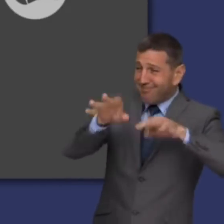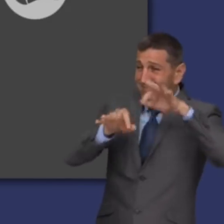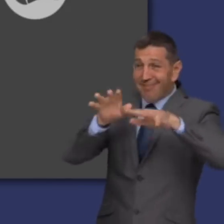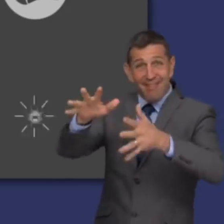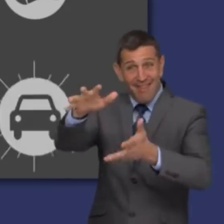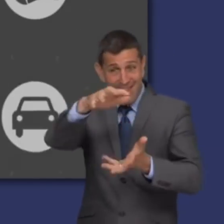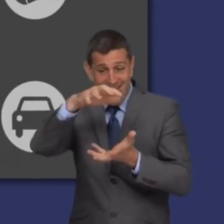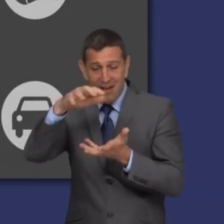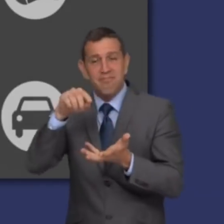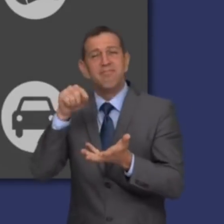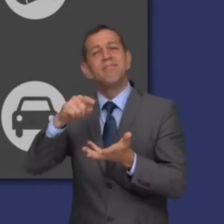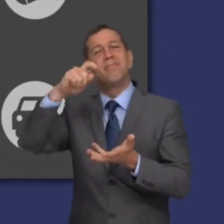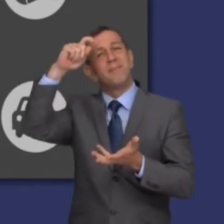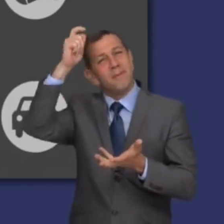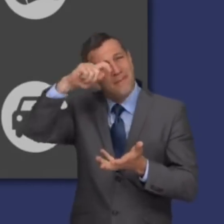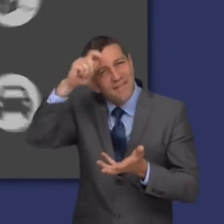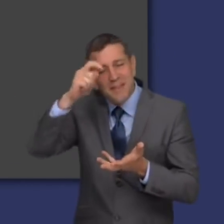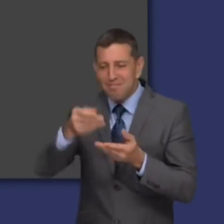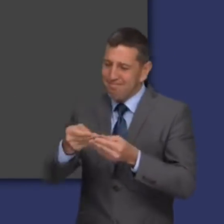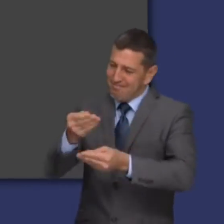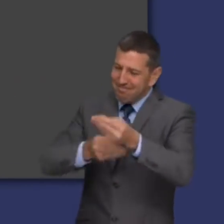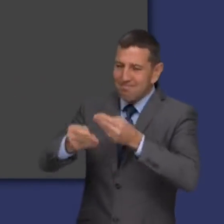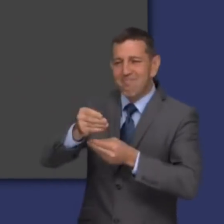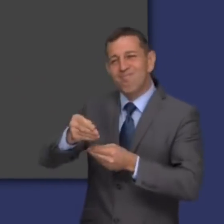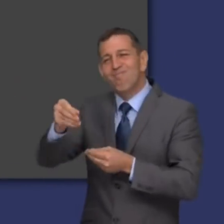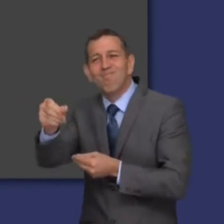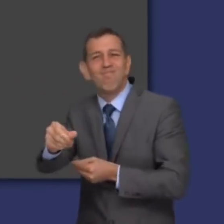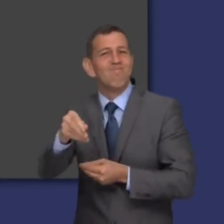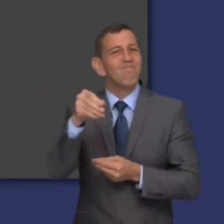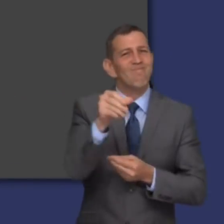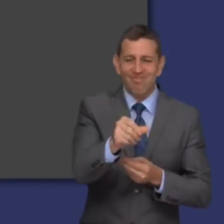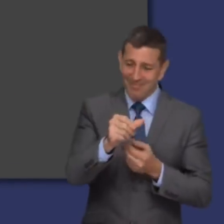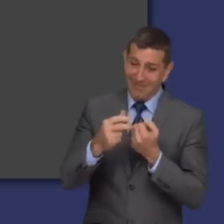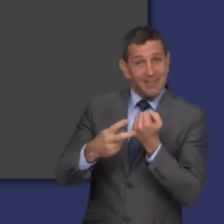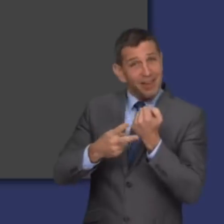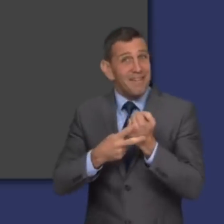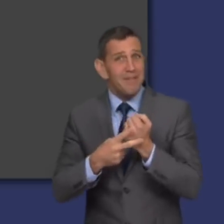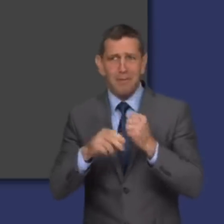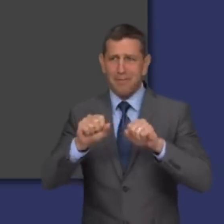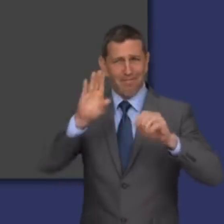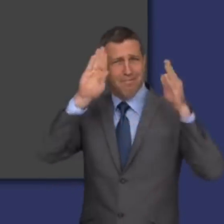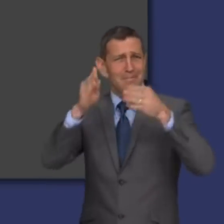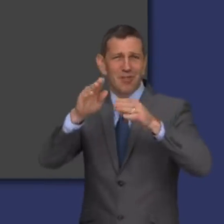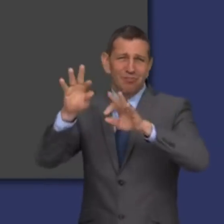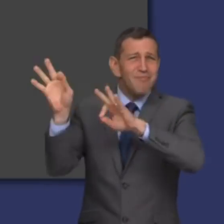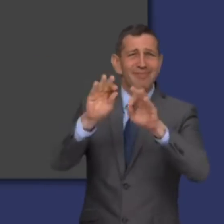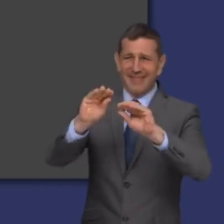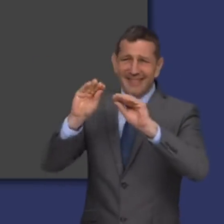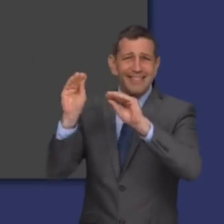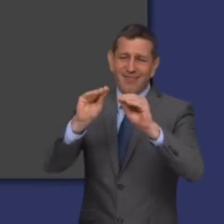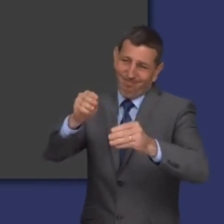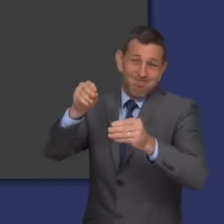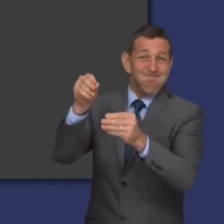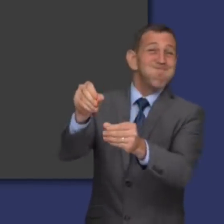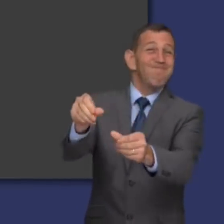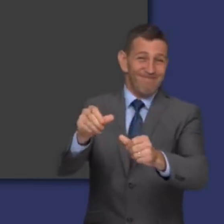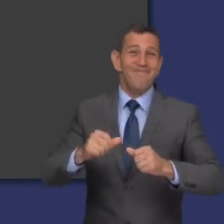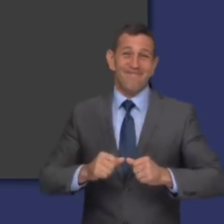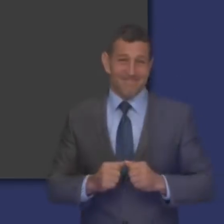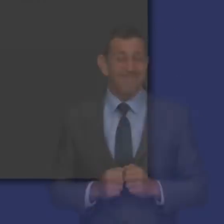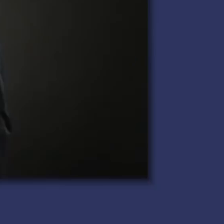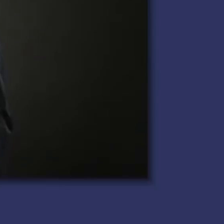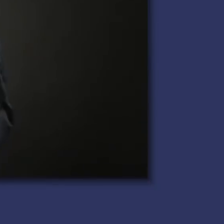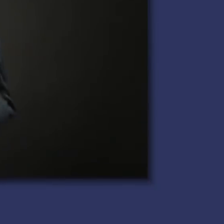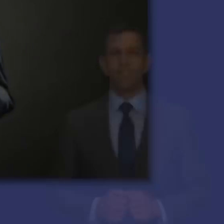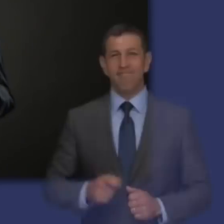These and other changes have resulted in making better use of donated funds, but ultimately benefiting the preaching